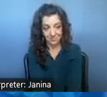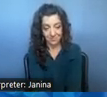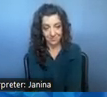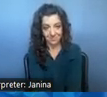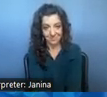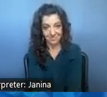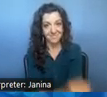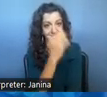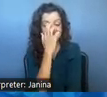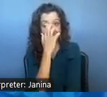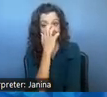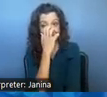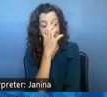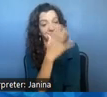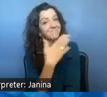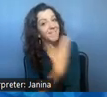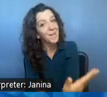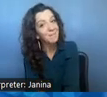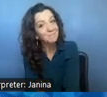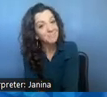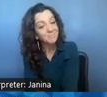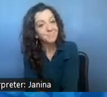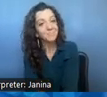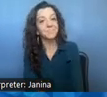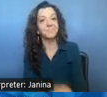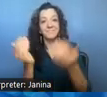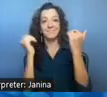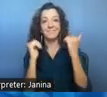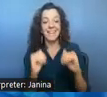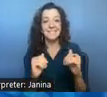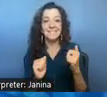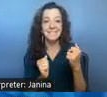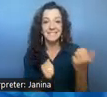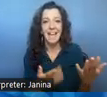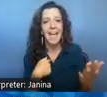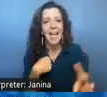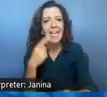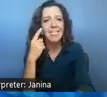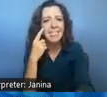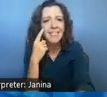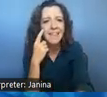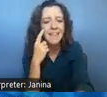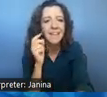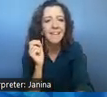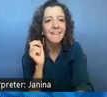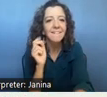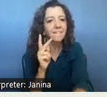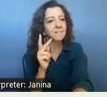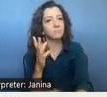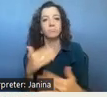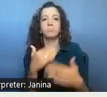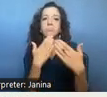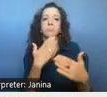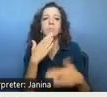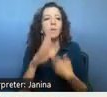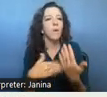thank you adam and for our next for um i thanked of course um the hard-working cda